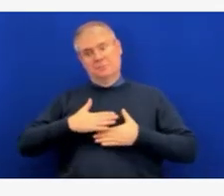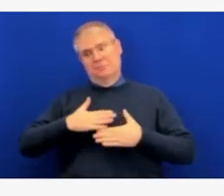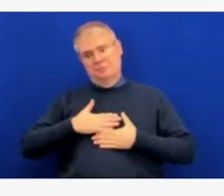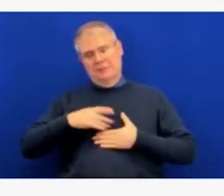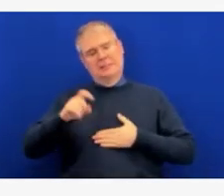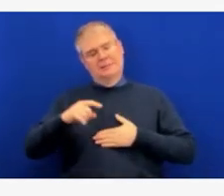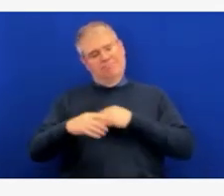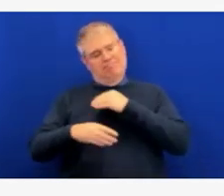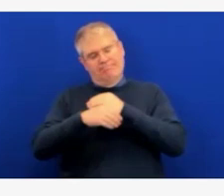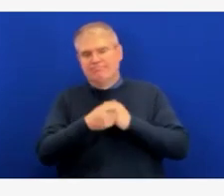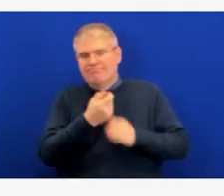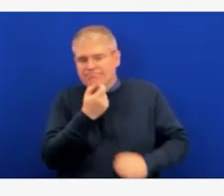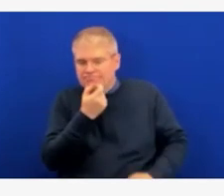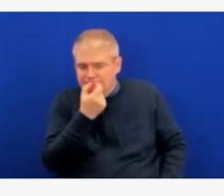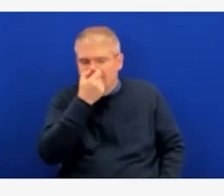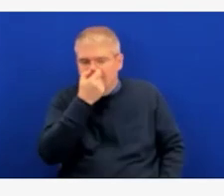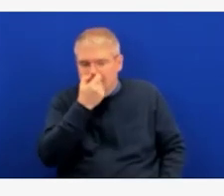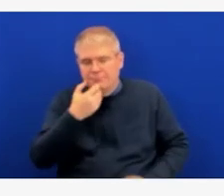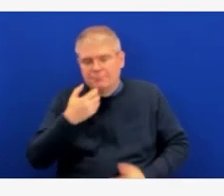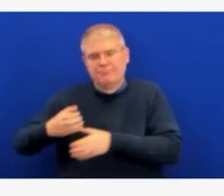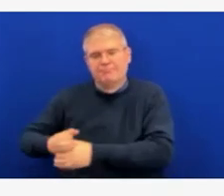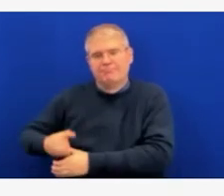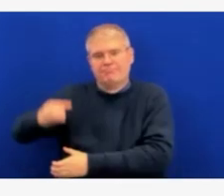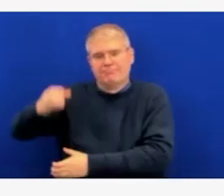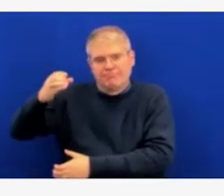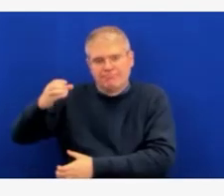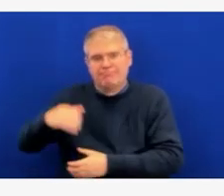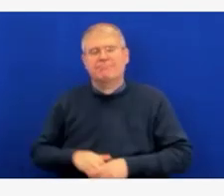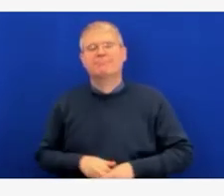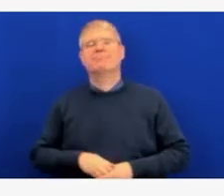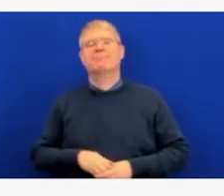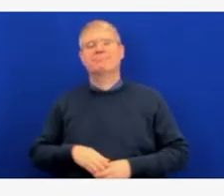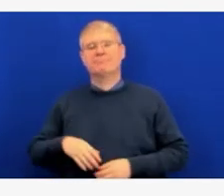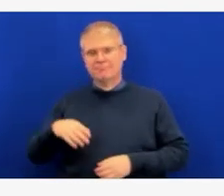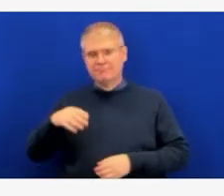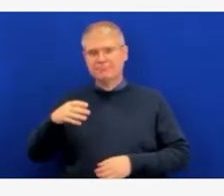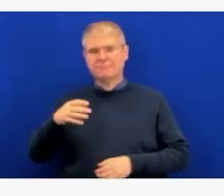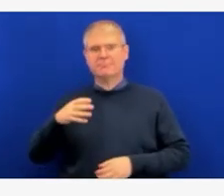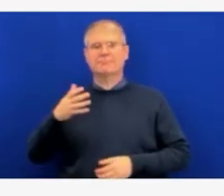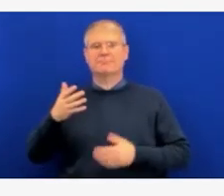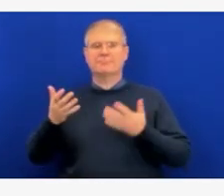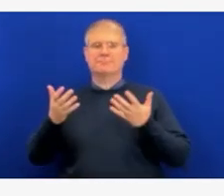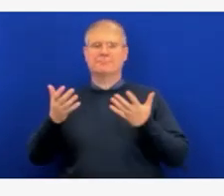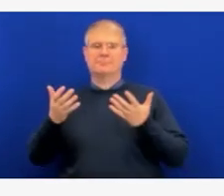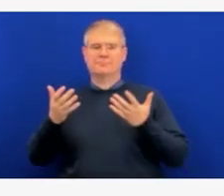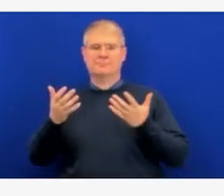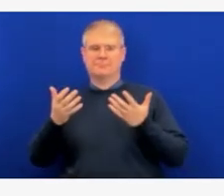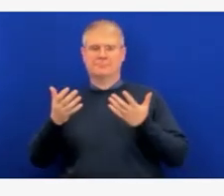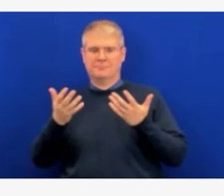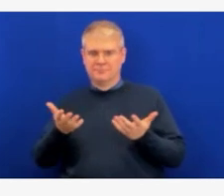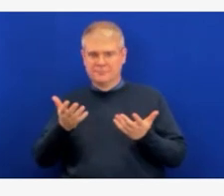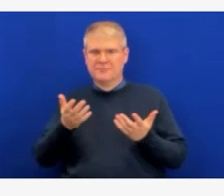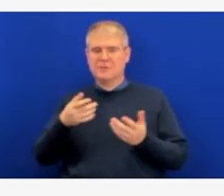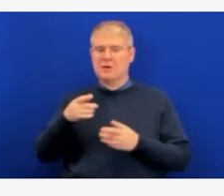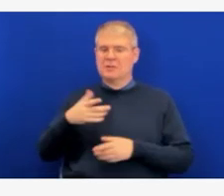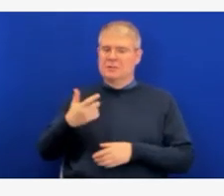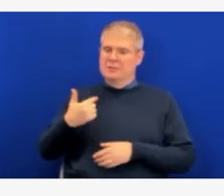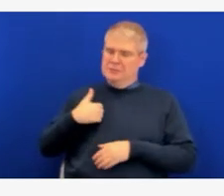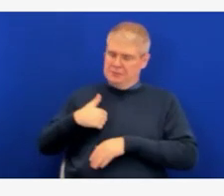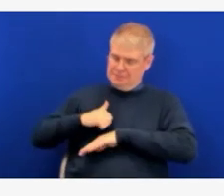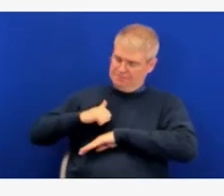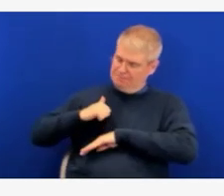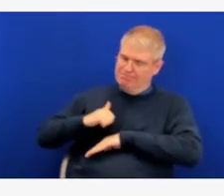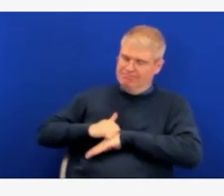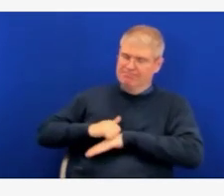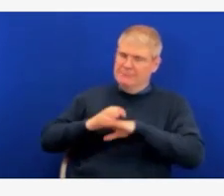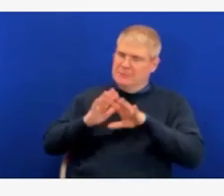Knock on wood, I haven't cared for any of these kiddos yet, but a lot of them are going to be followed by a specialist based on kind of what